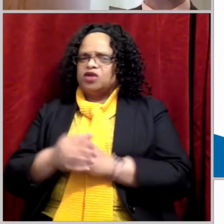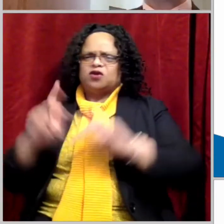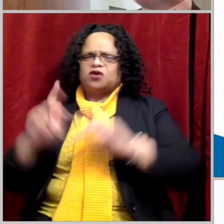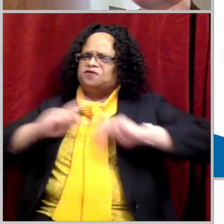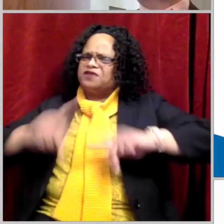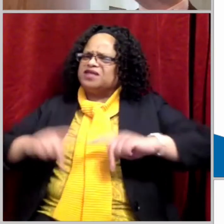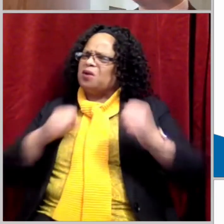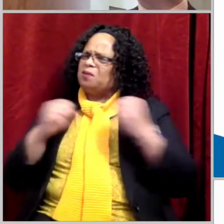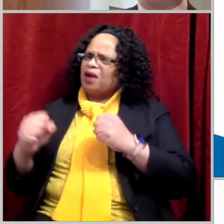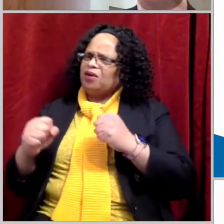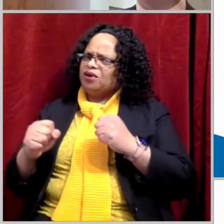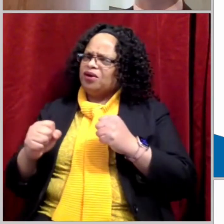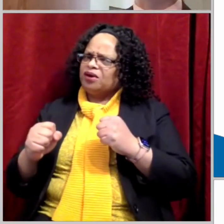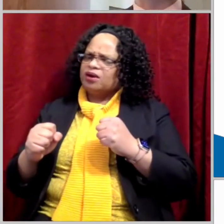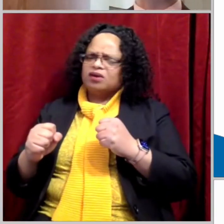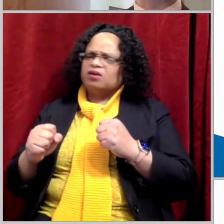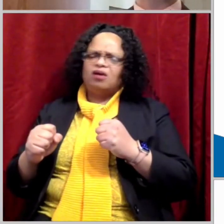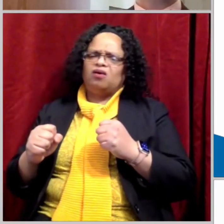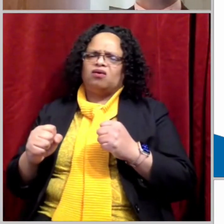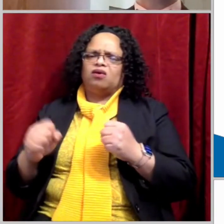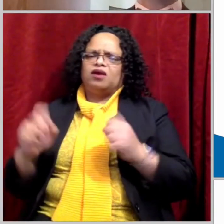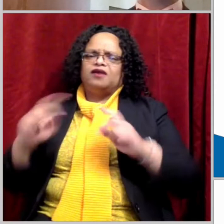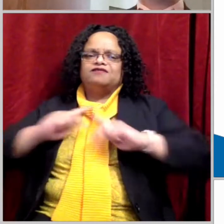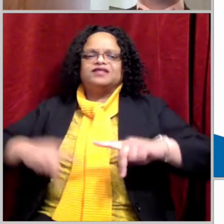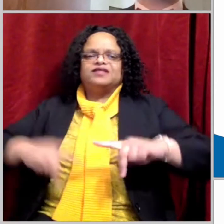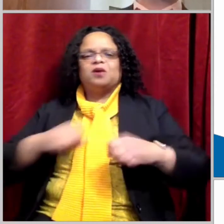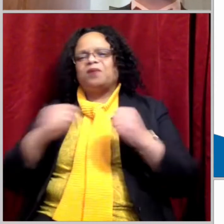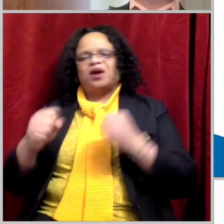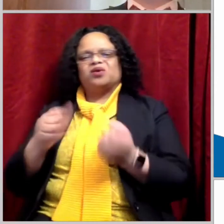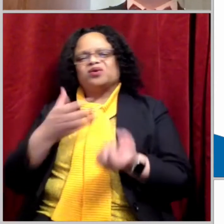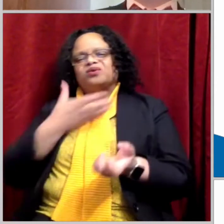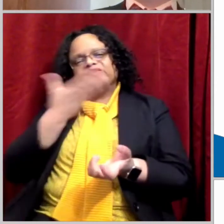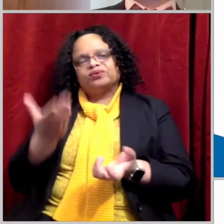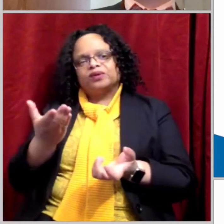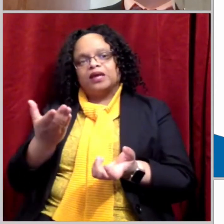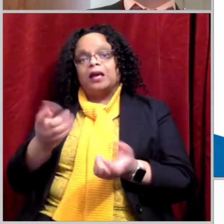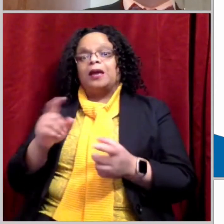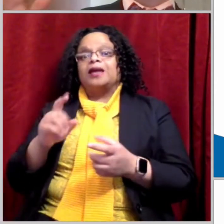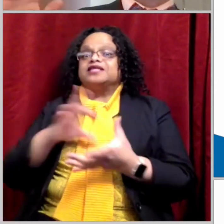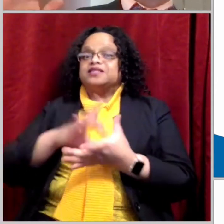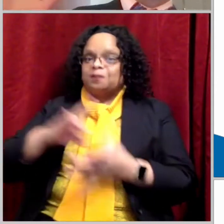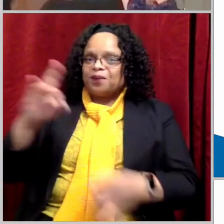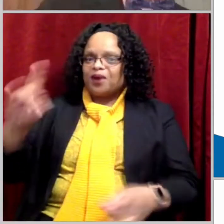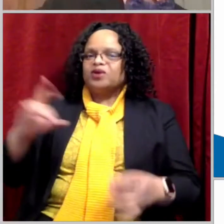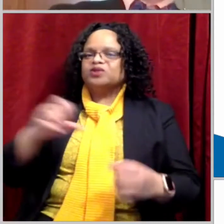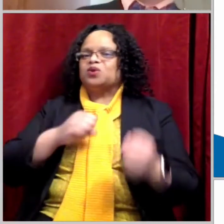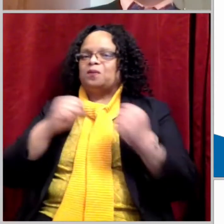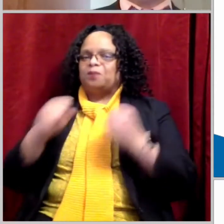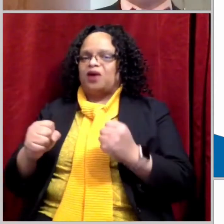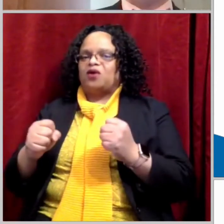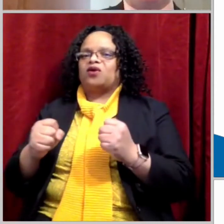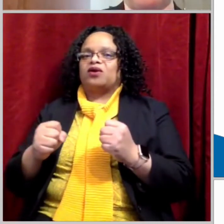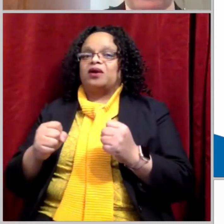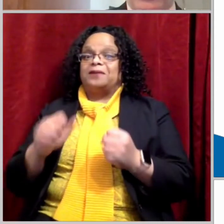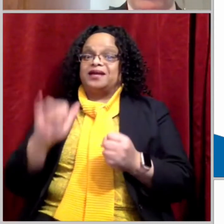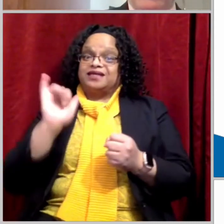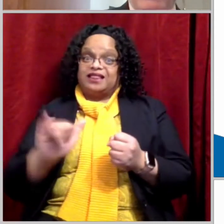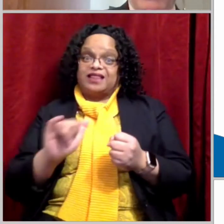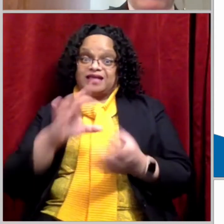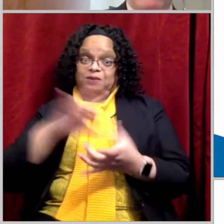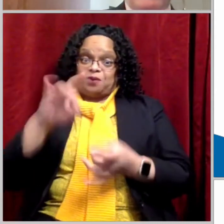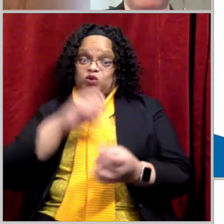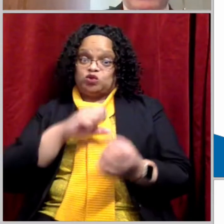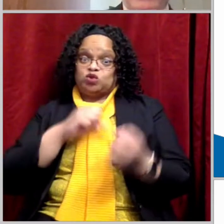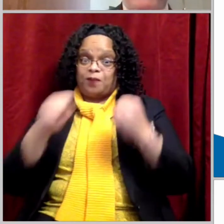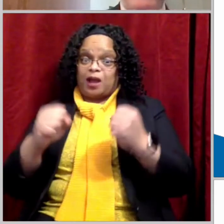because that comes to nothing eventually. But an empowerment that is going to last to the next age for you.